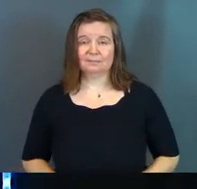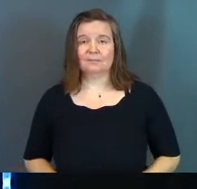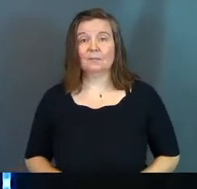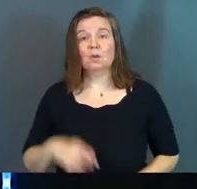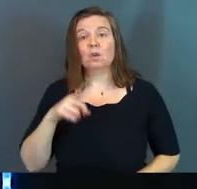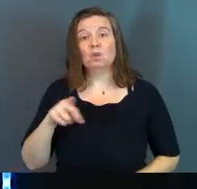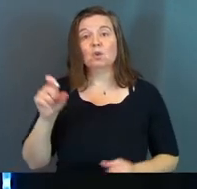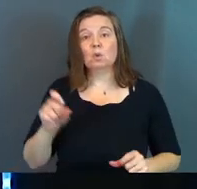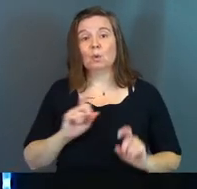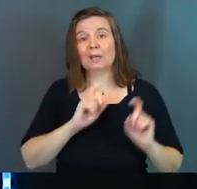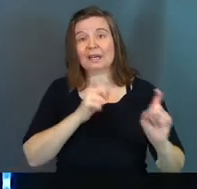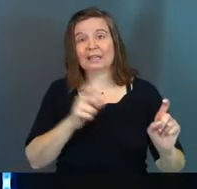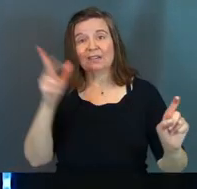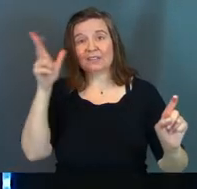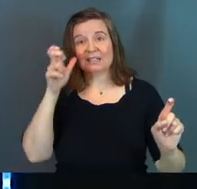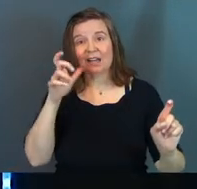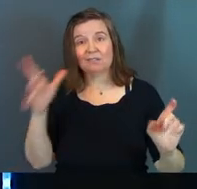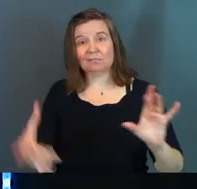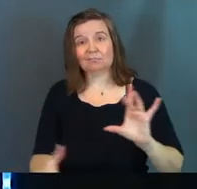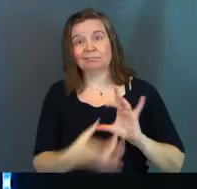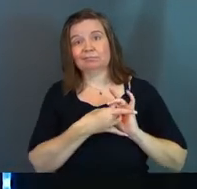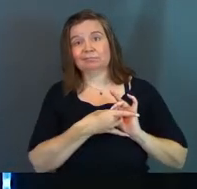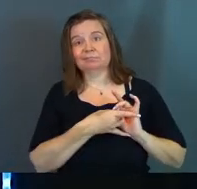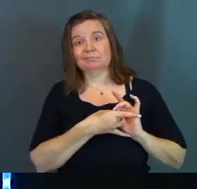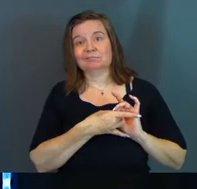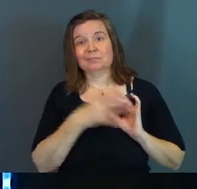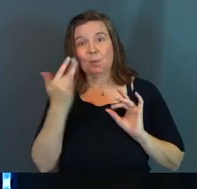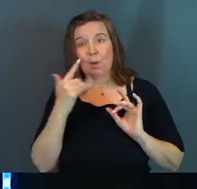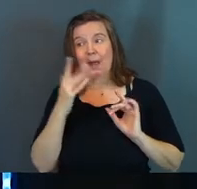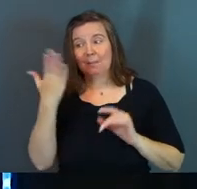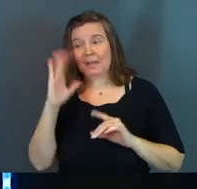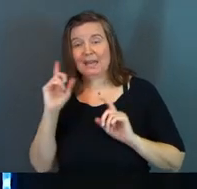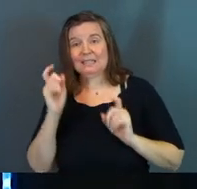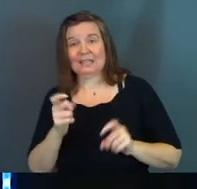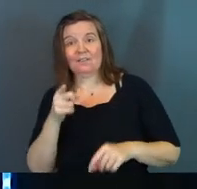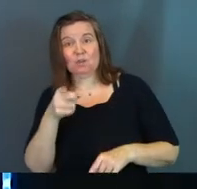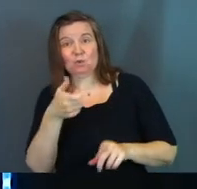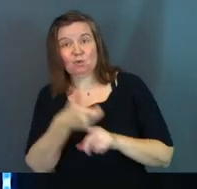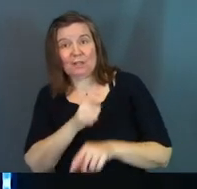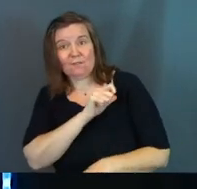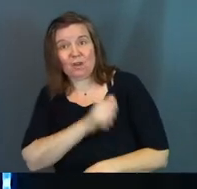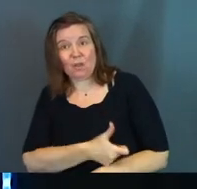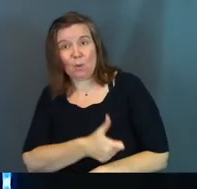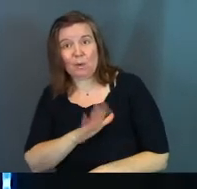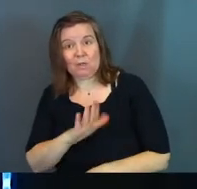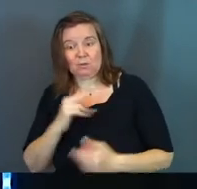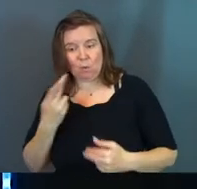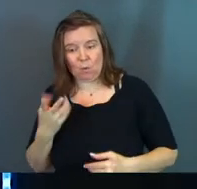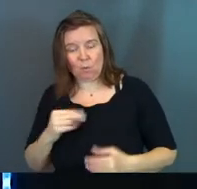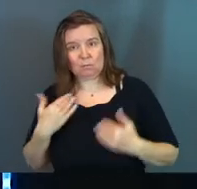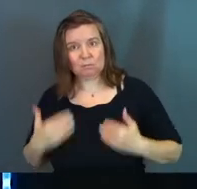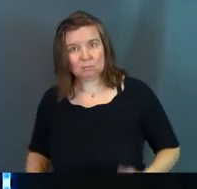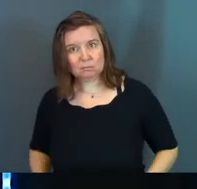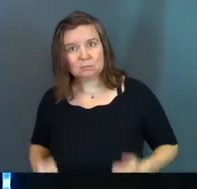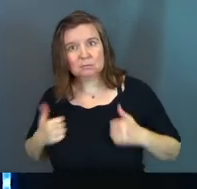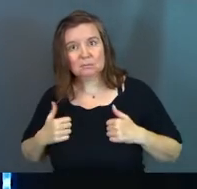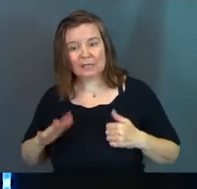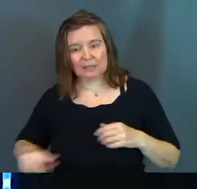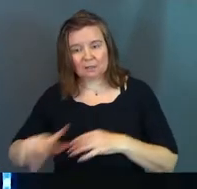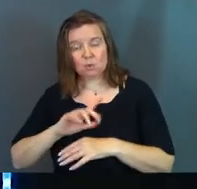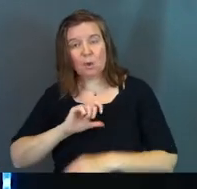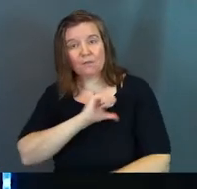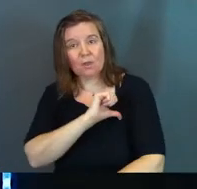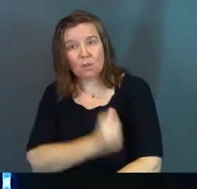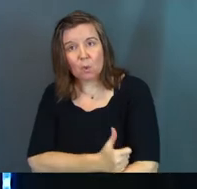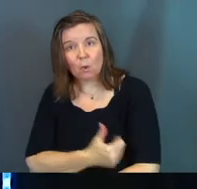You can give him a foothold because God has granted you authority in his kingdom. You have